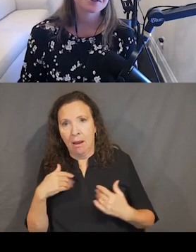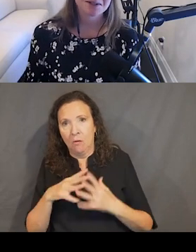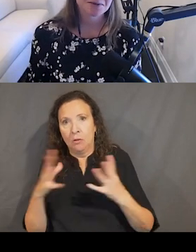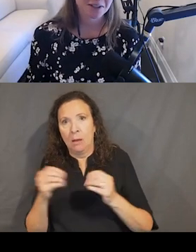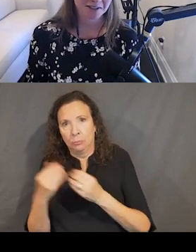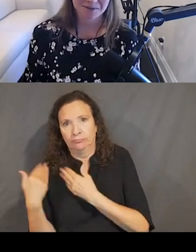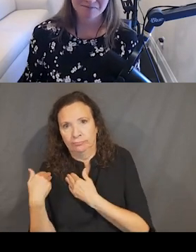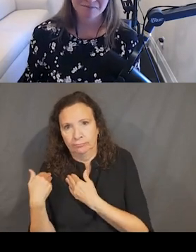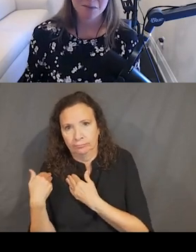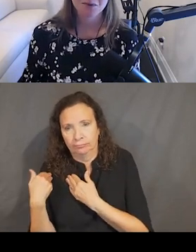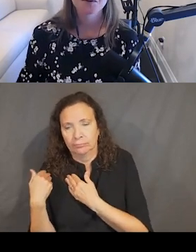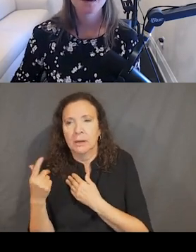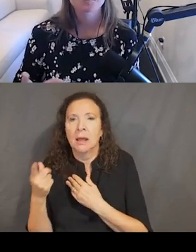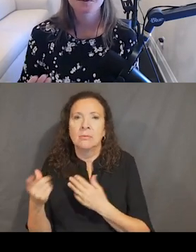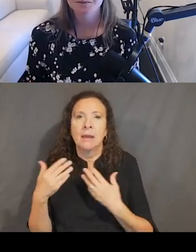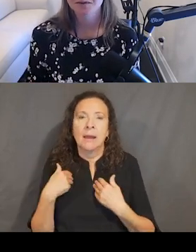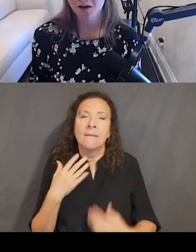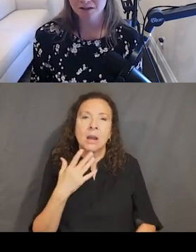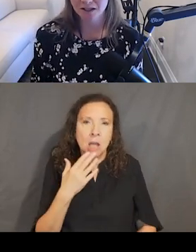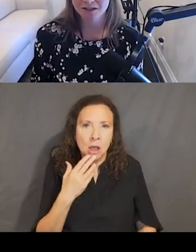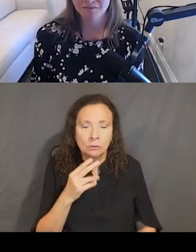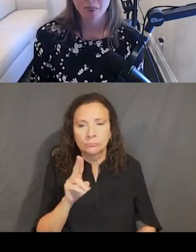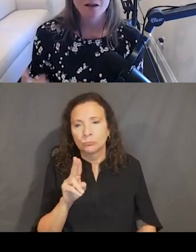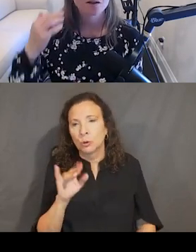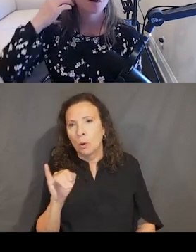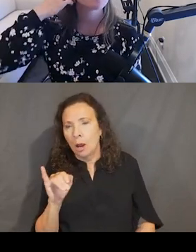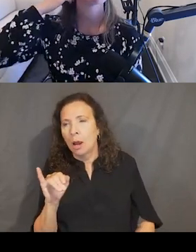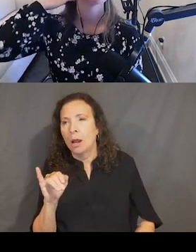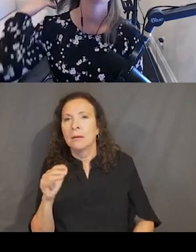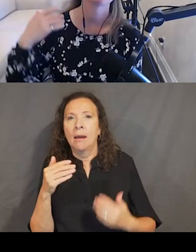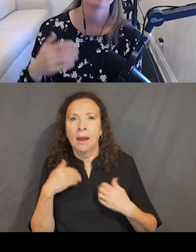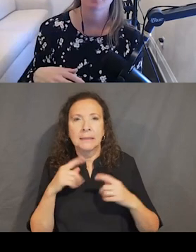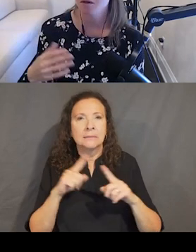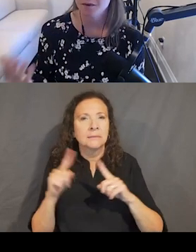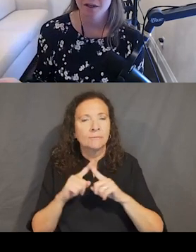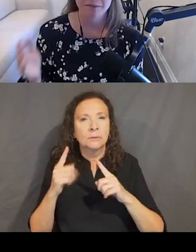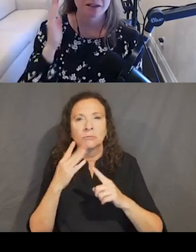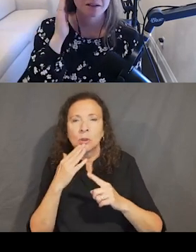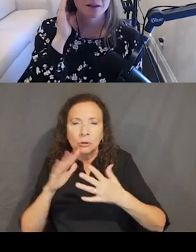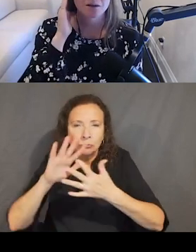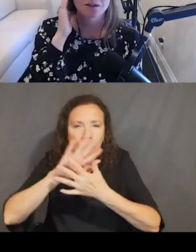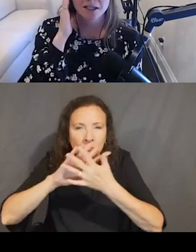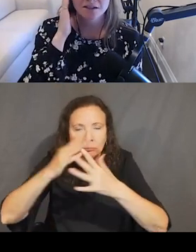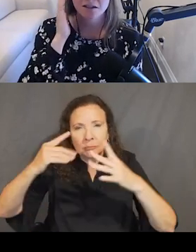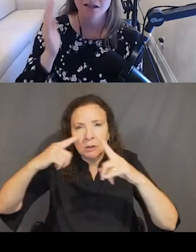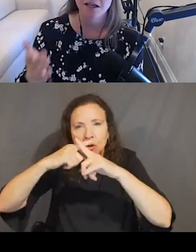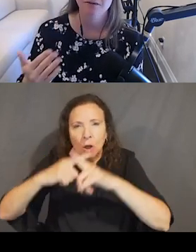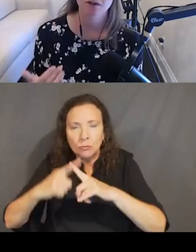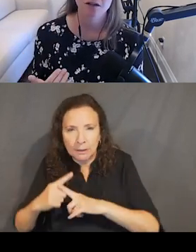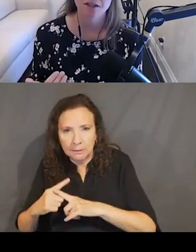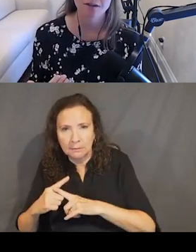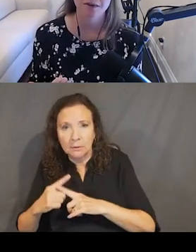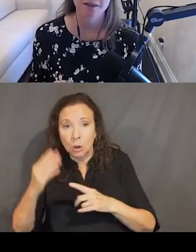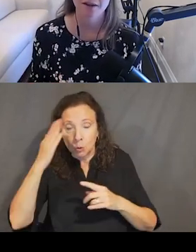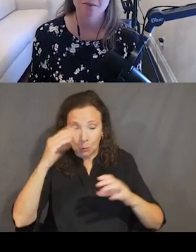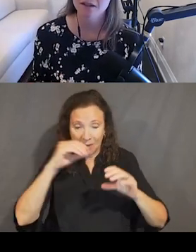UI is responsible for color. So UI is responsible for contrast. So a lot of people know that, of course, within a button, you know, your text color has to have